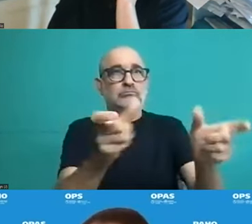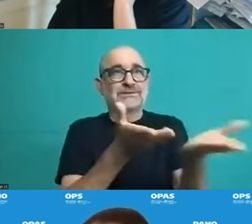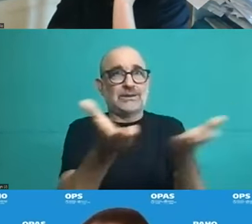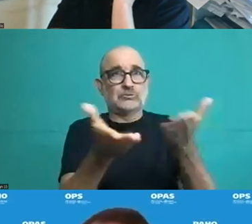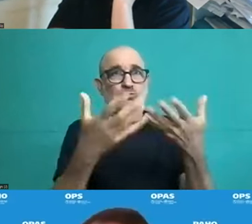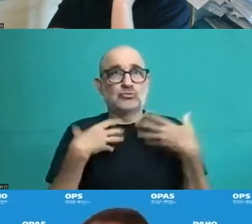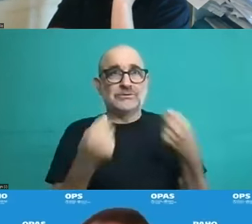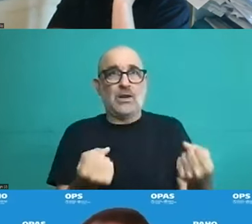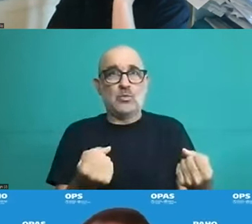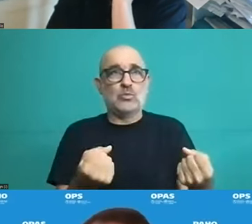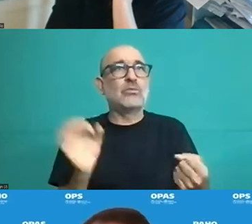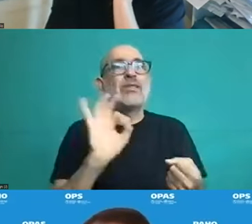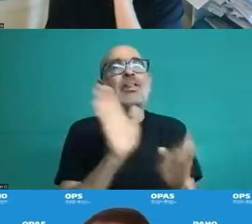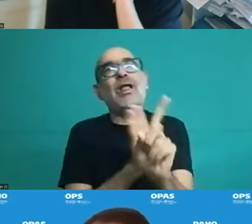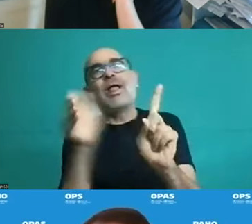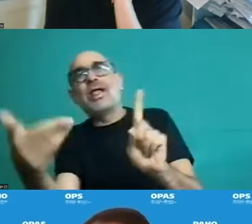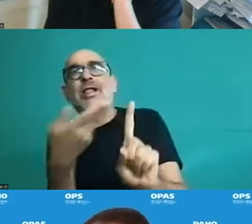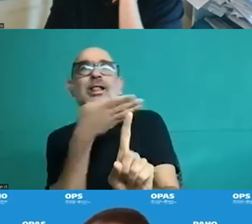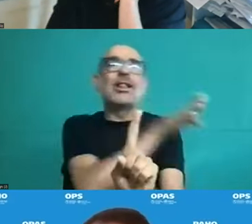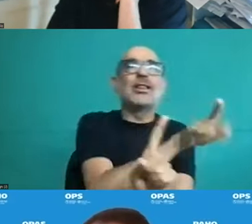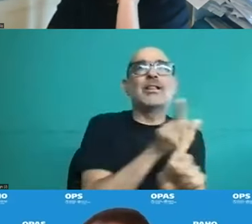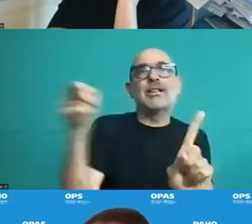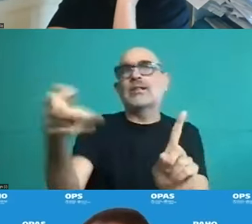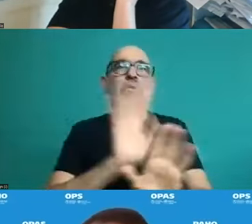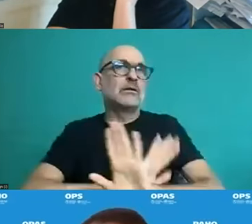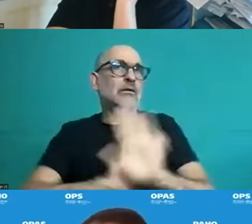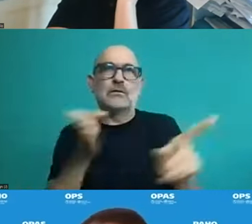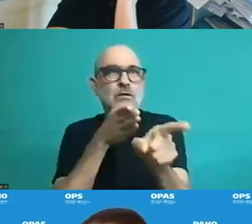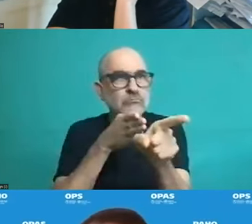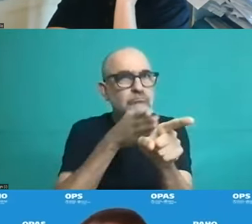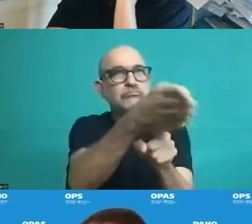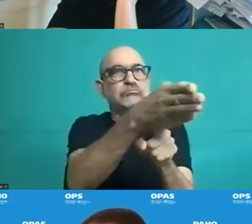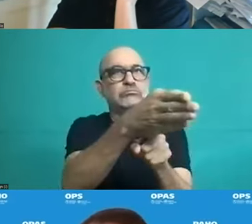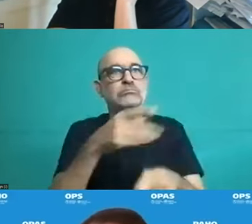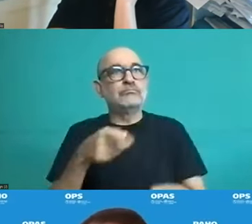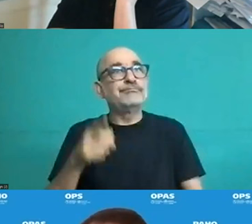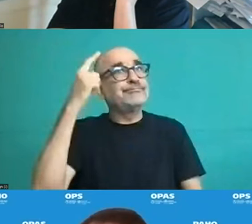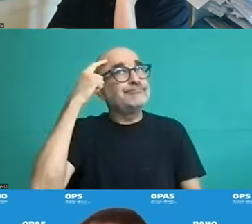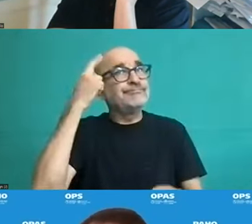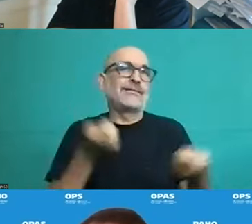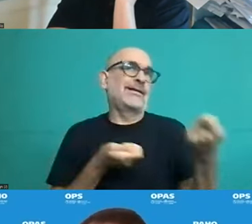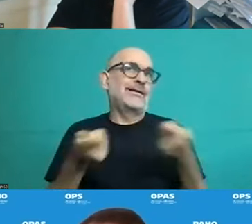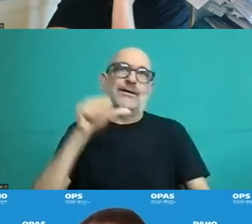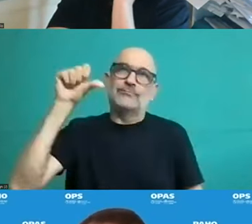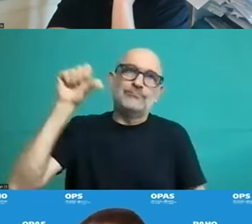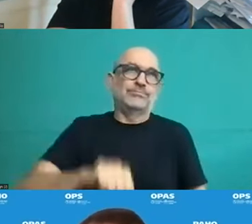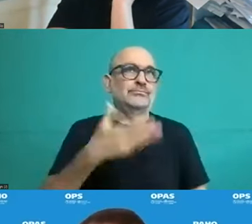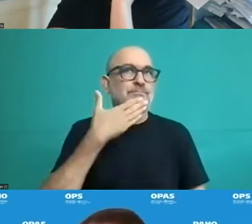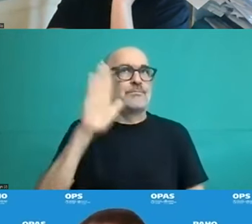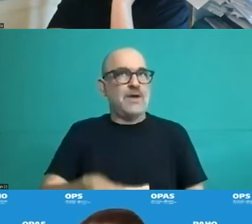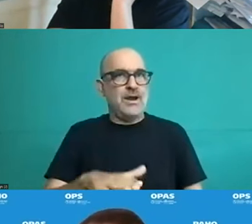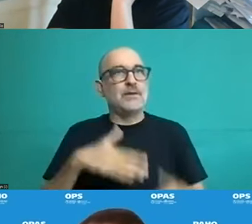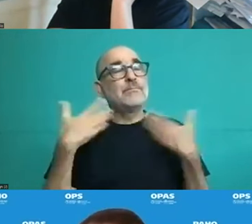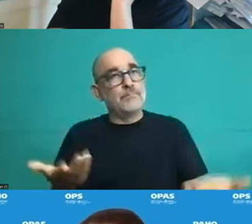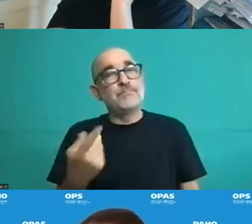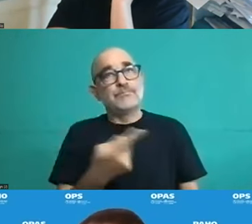having financial intermediaries, and which has led to the inappropriate use of those resources.